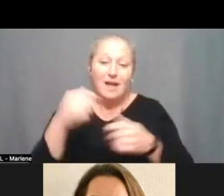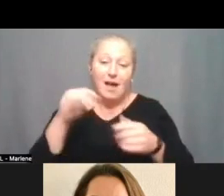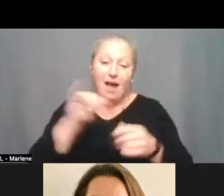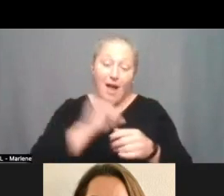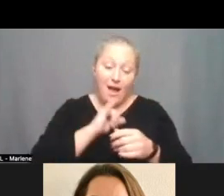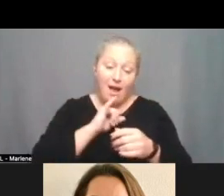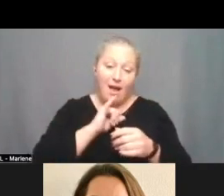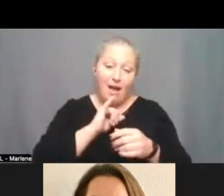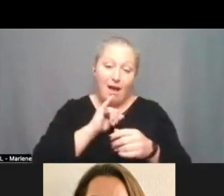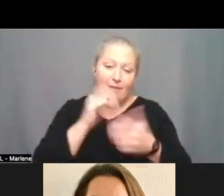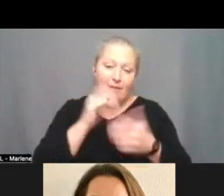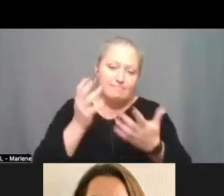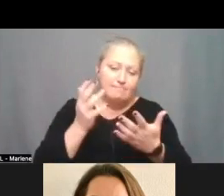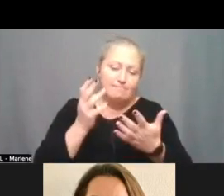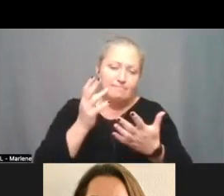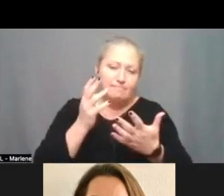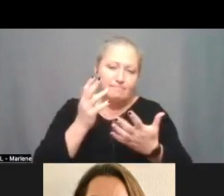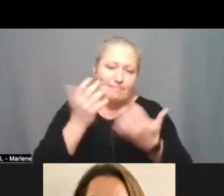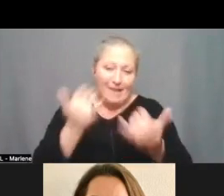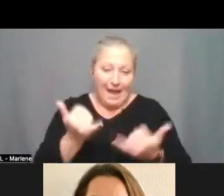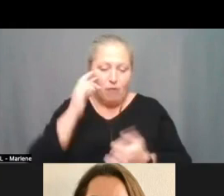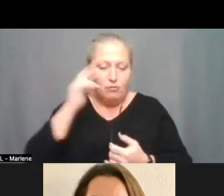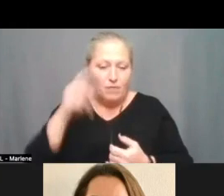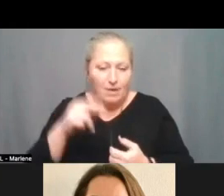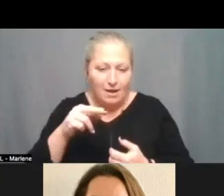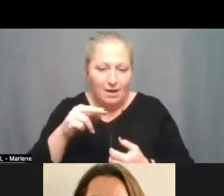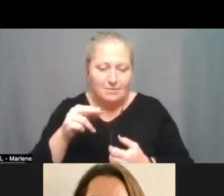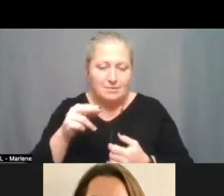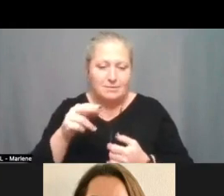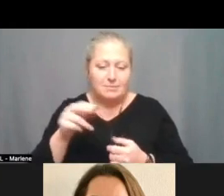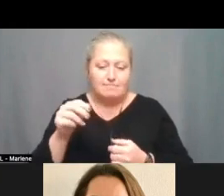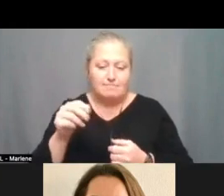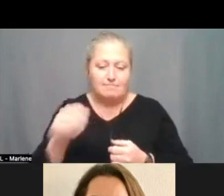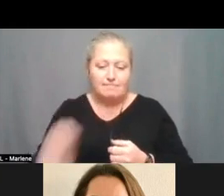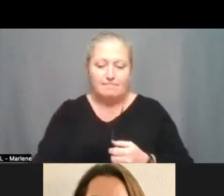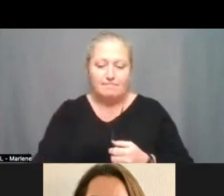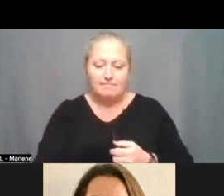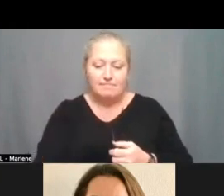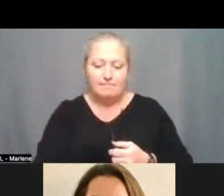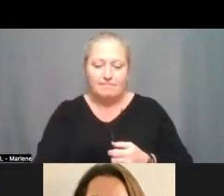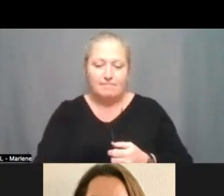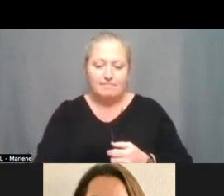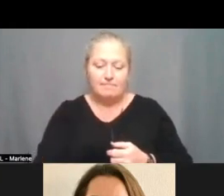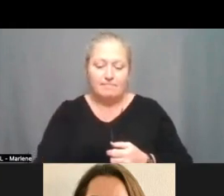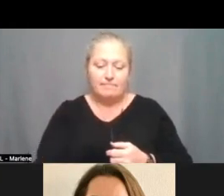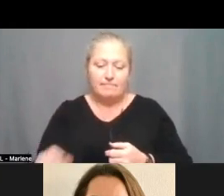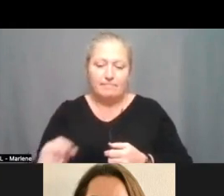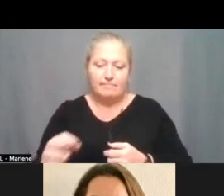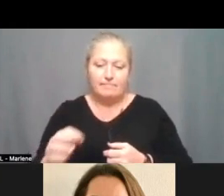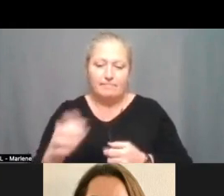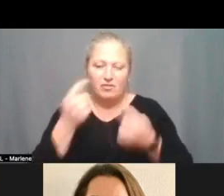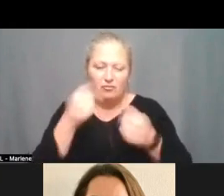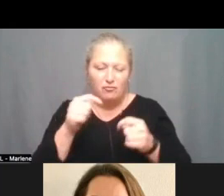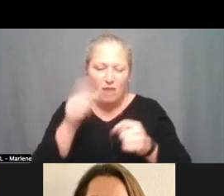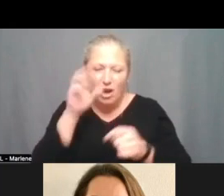am just realizing that um we are still i'm sorry i'm trying to find this in the presentation